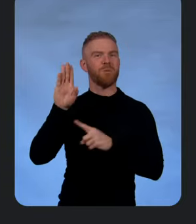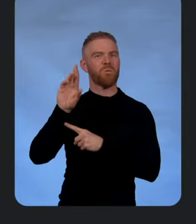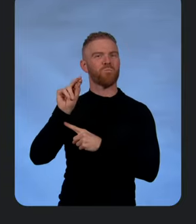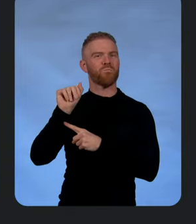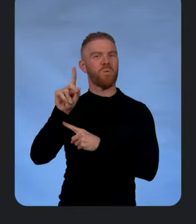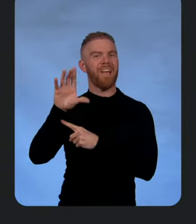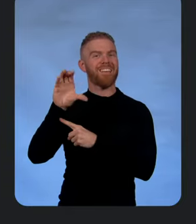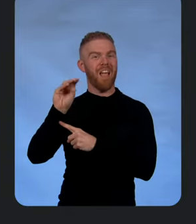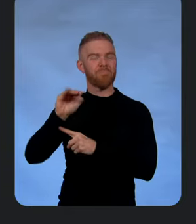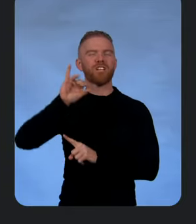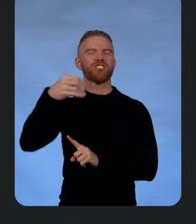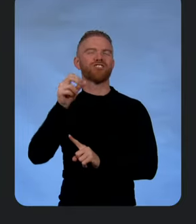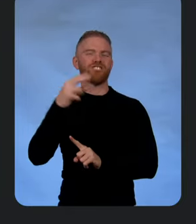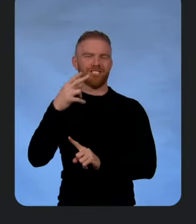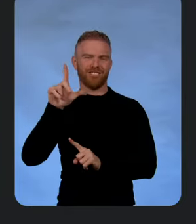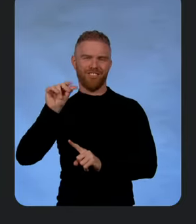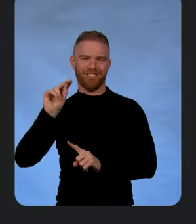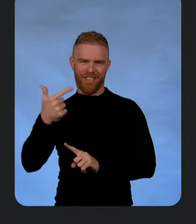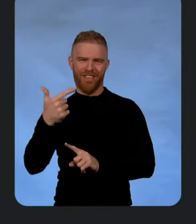Long. All right. Thank you,